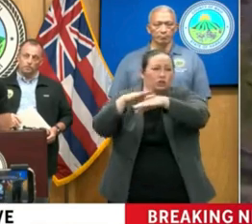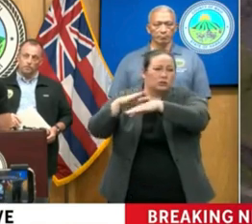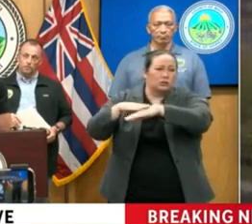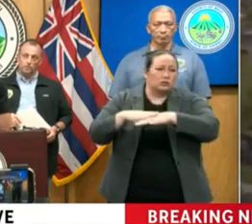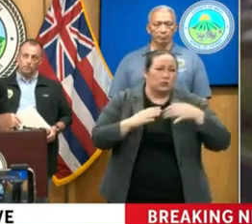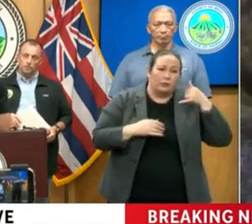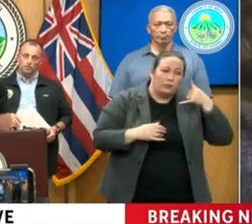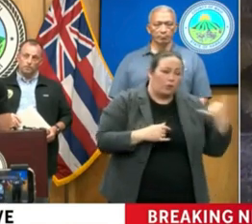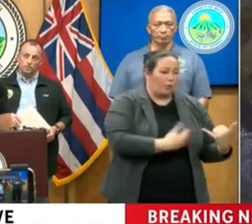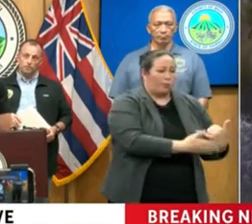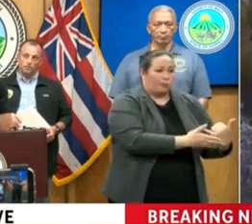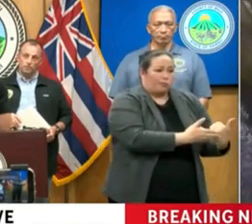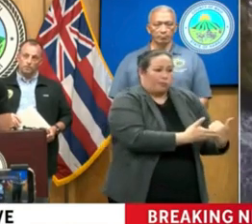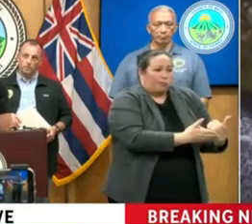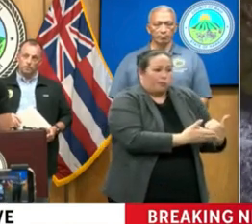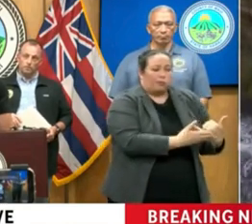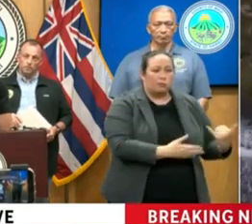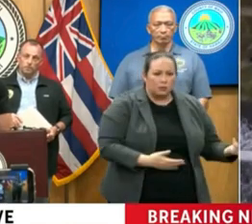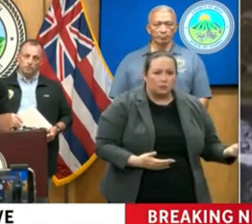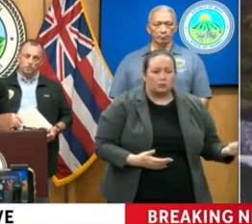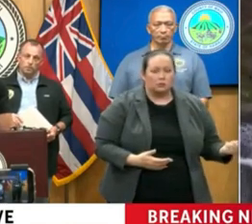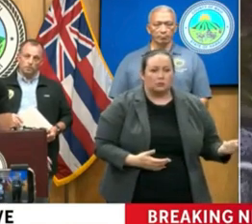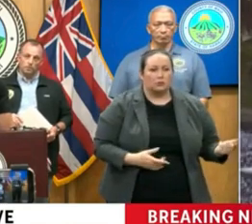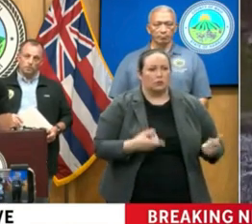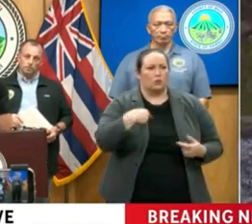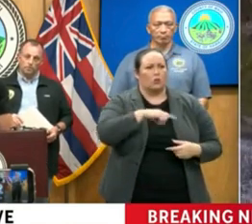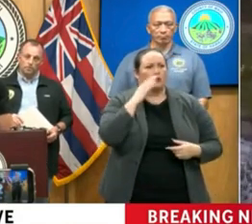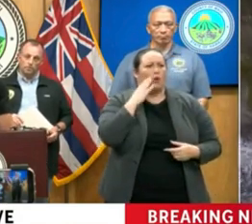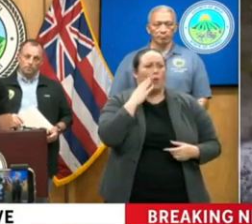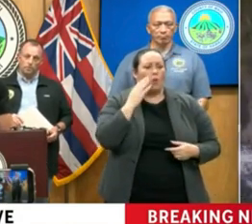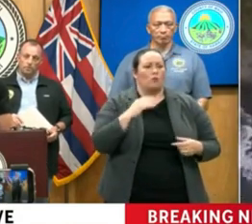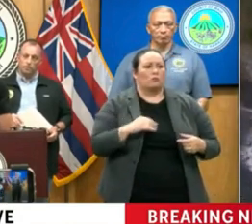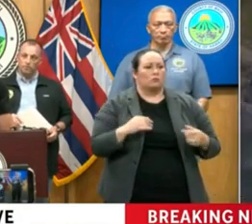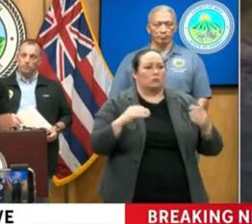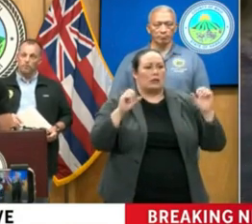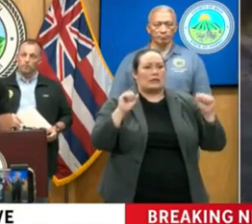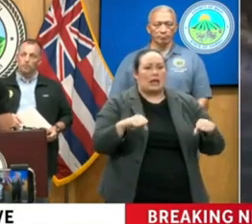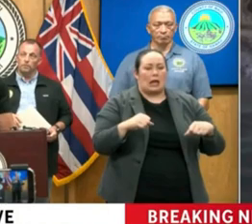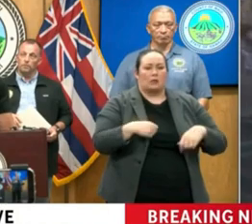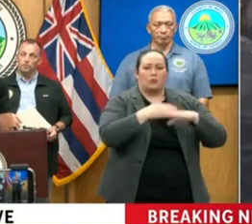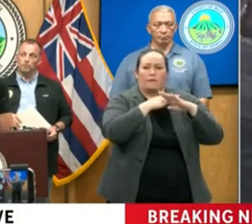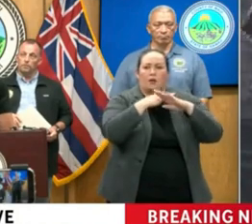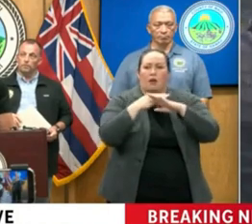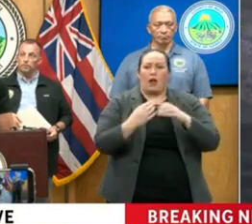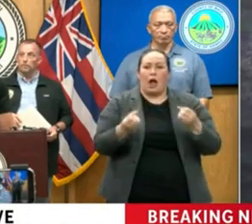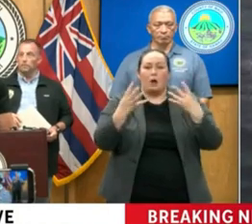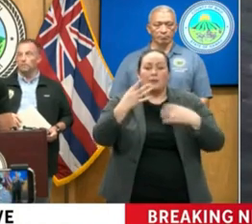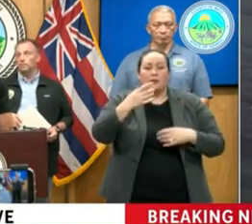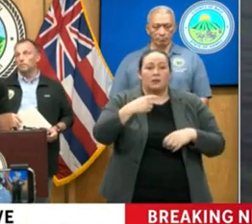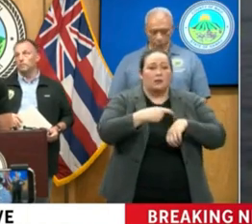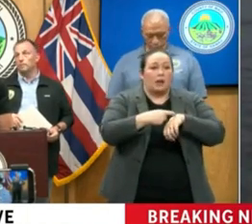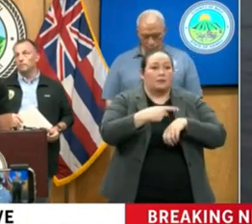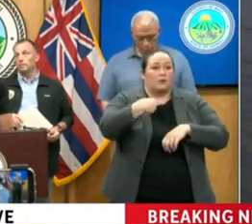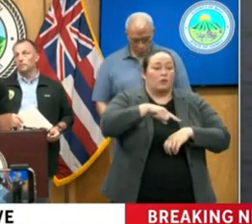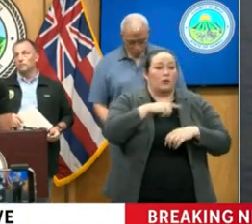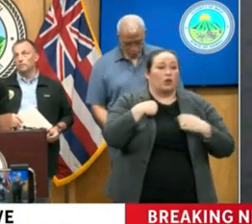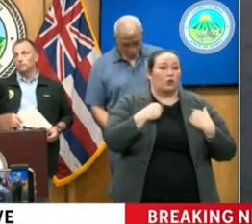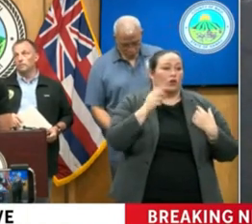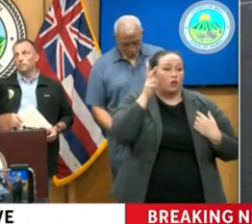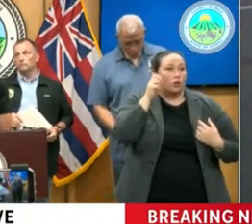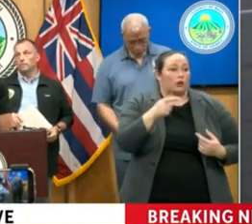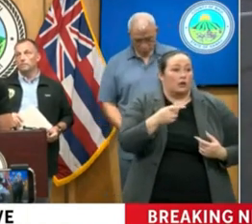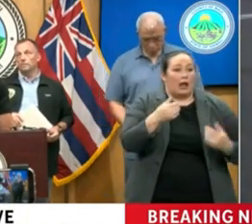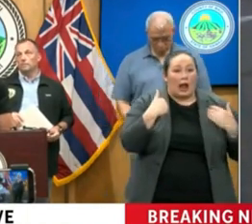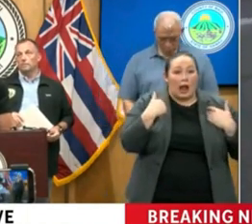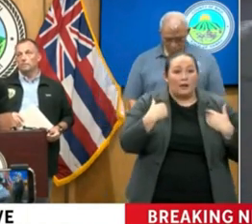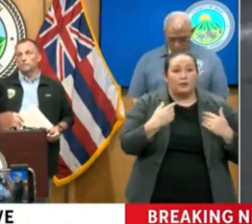there's things that we can do to be preventative. How many times have we heard have two weeks of supply if